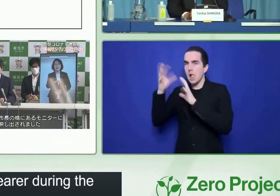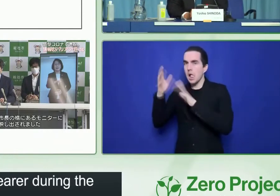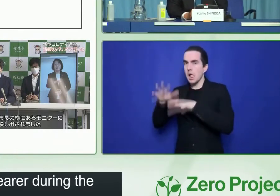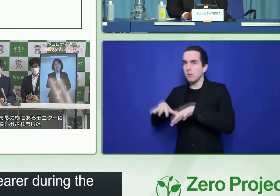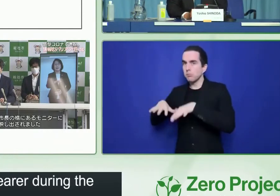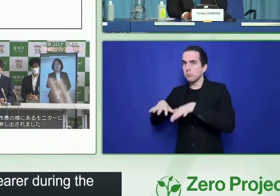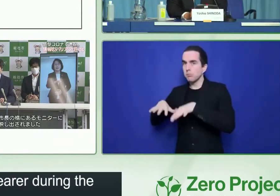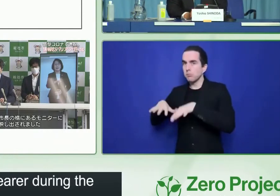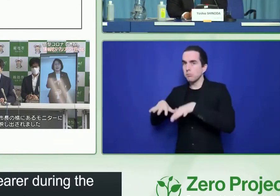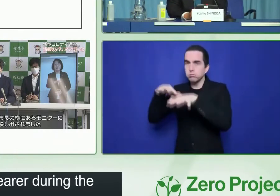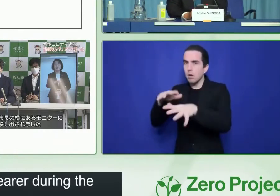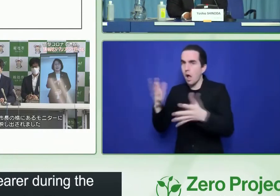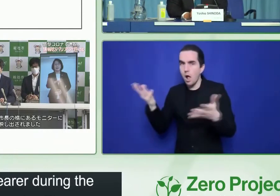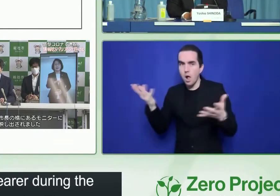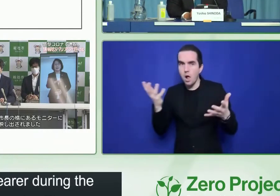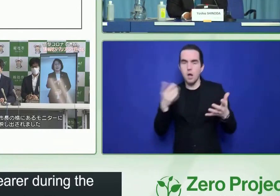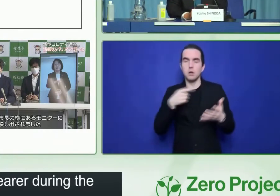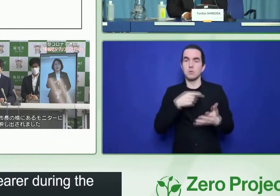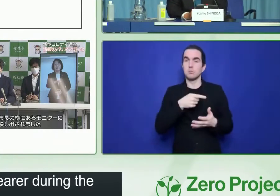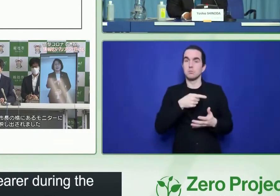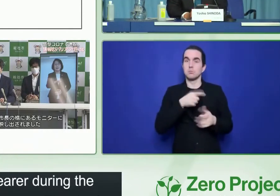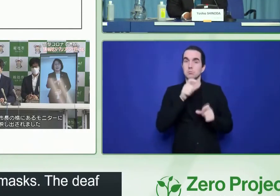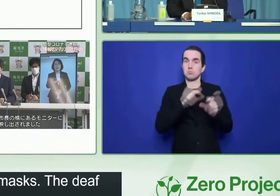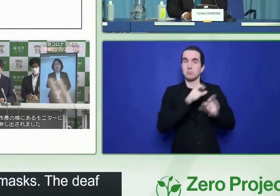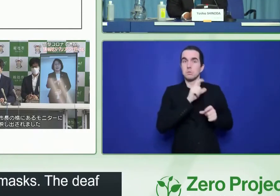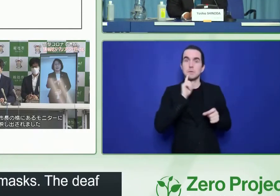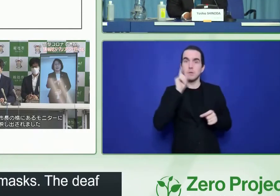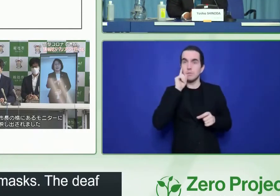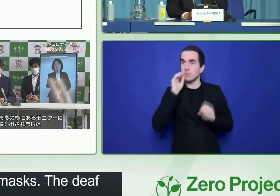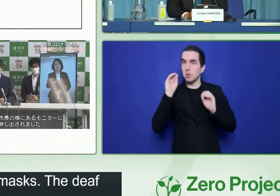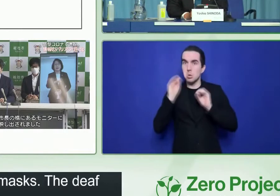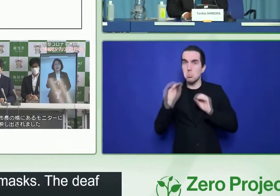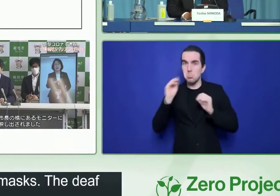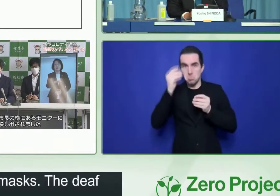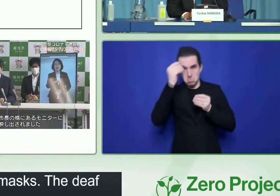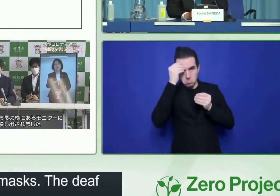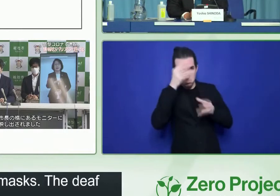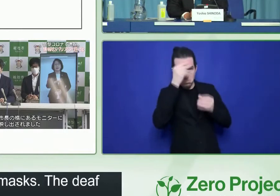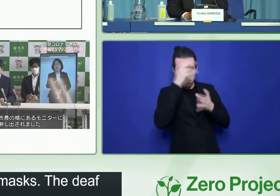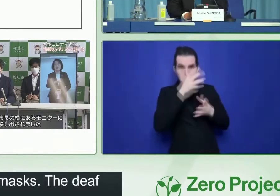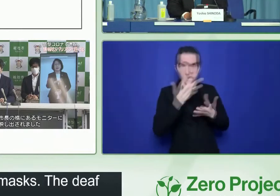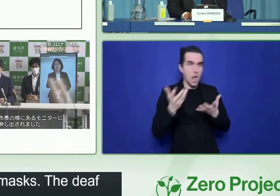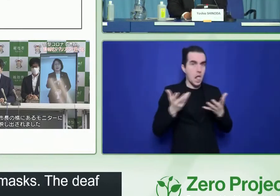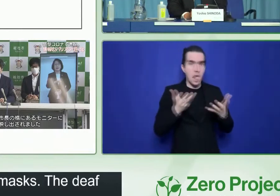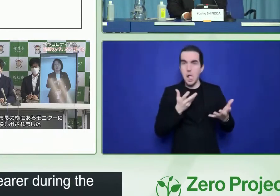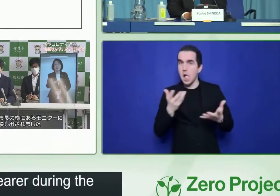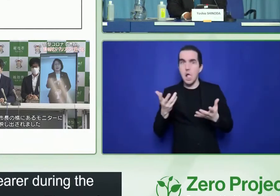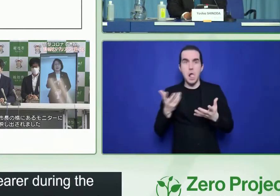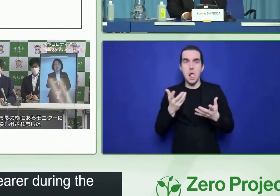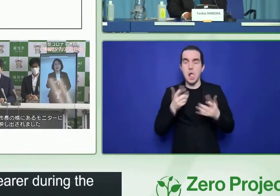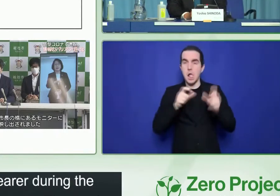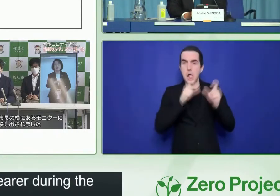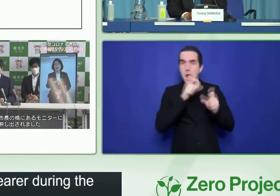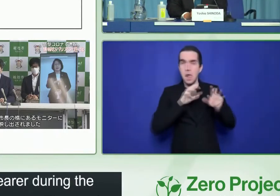There are also concerns about interpreters next to the speakers not wearing masks.